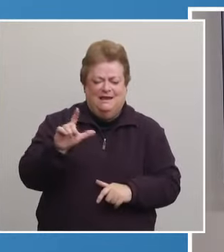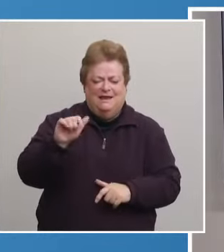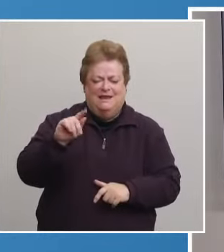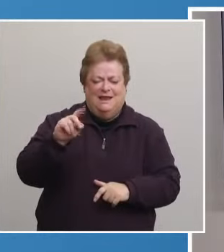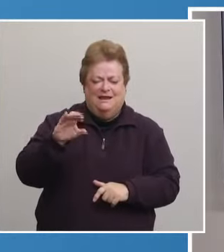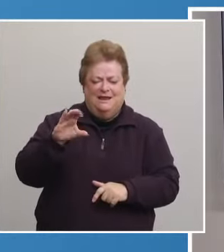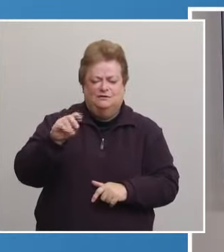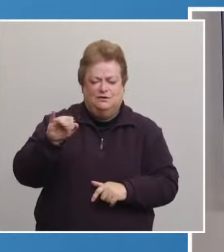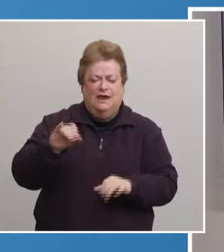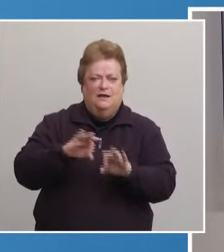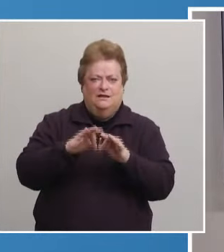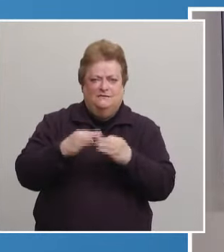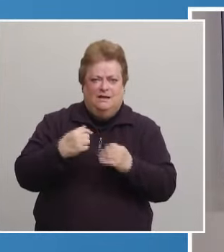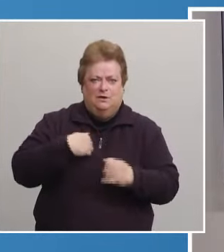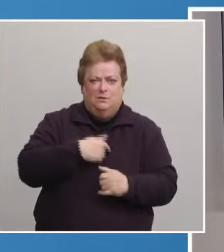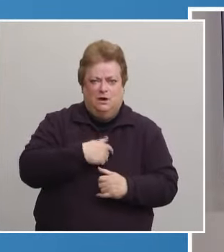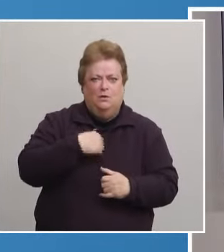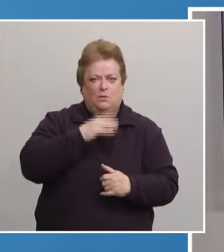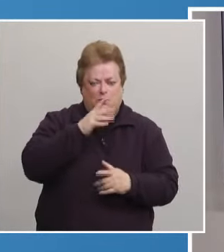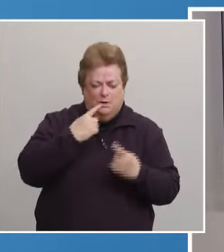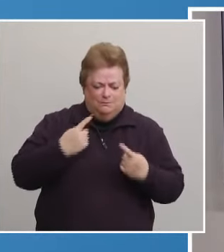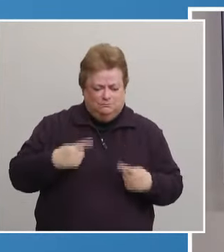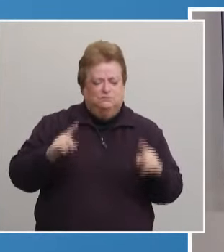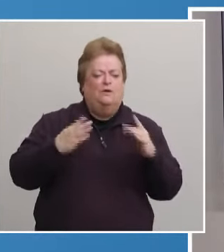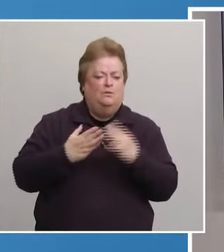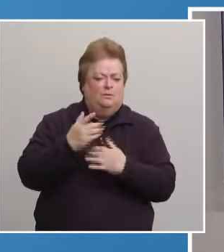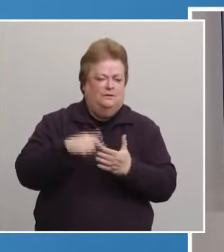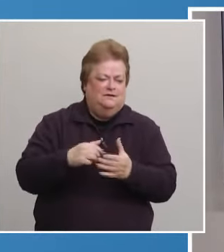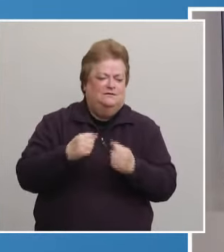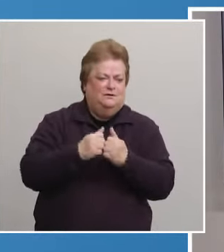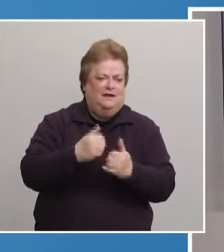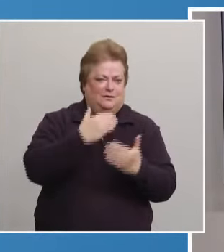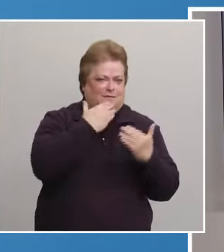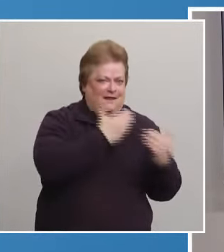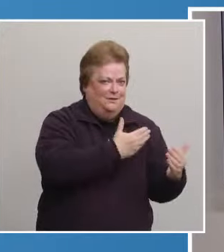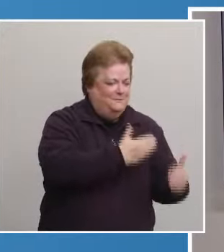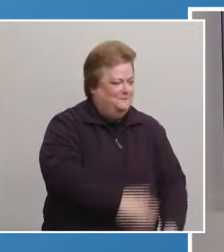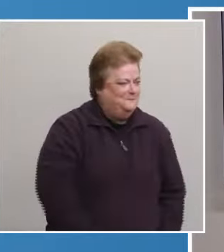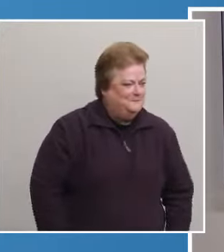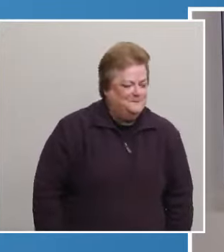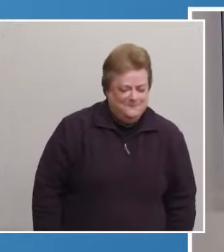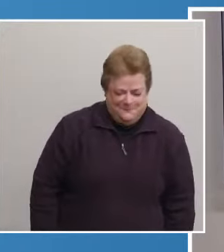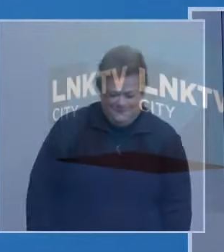We will get through this together. Thank you. Thank you, Margie.